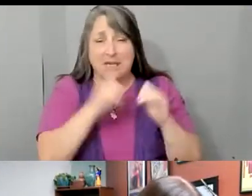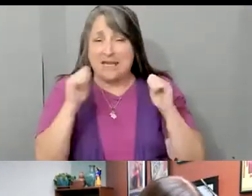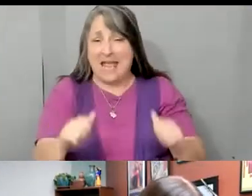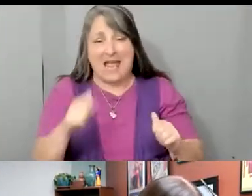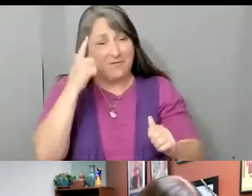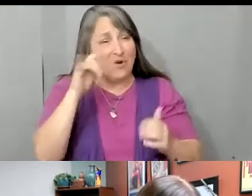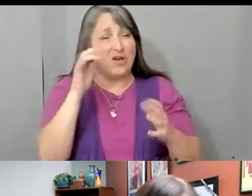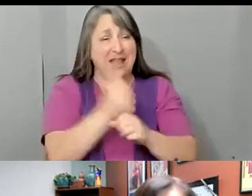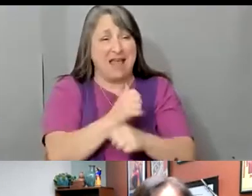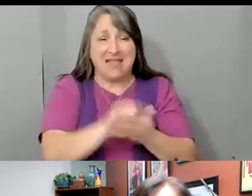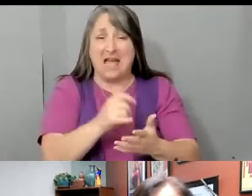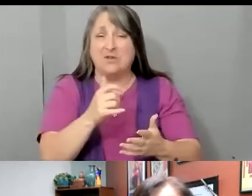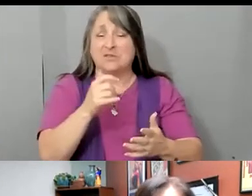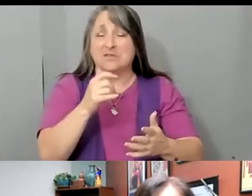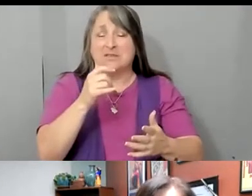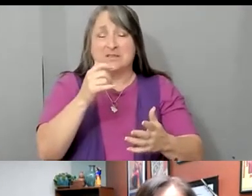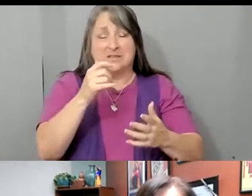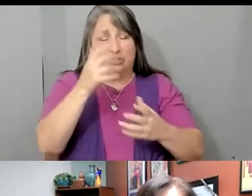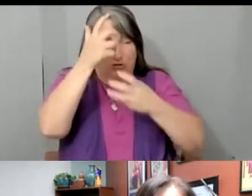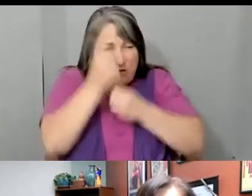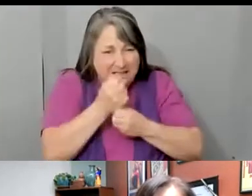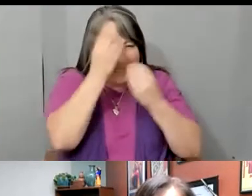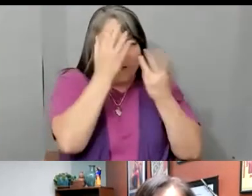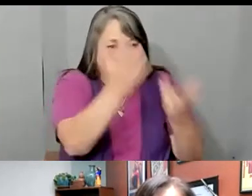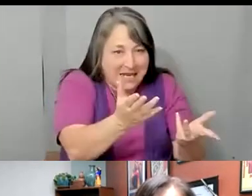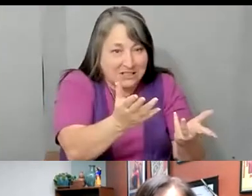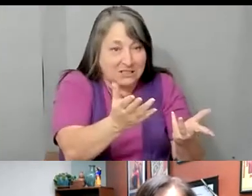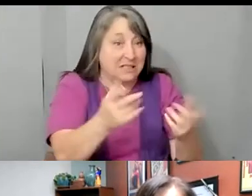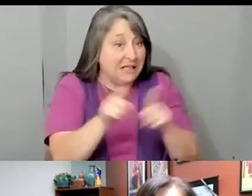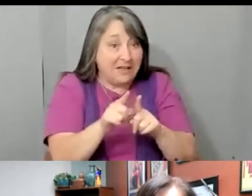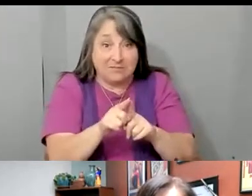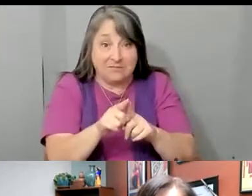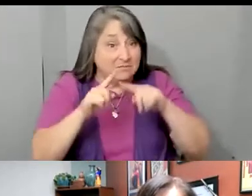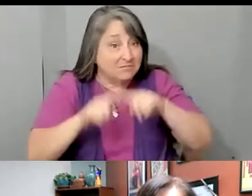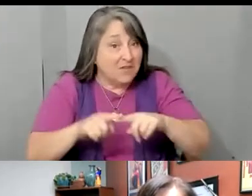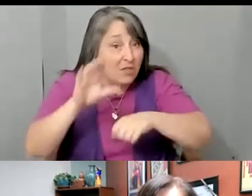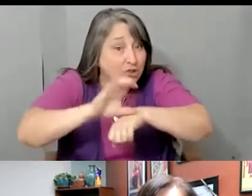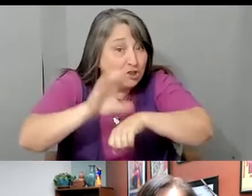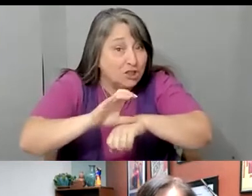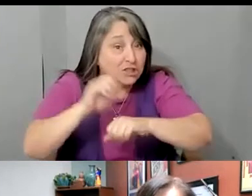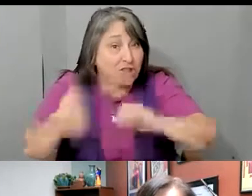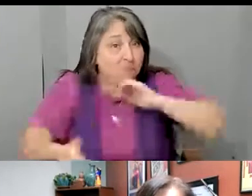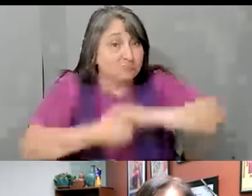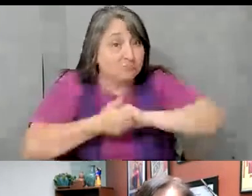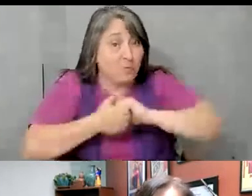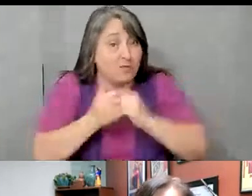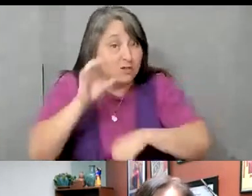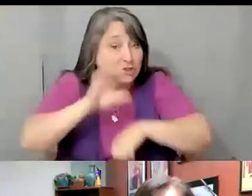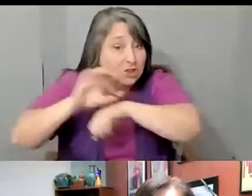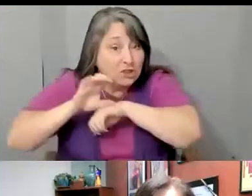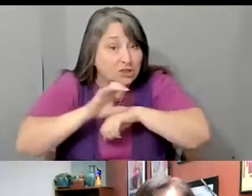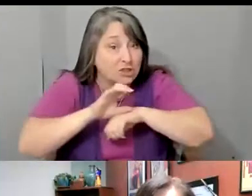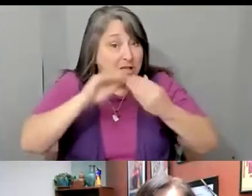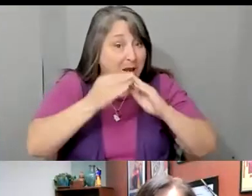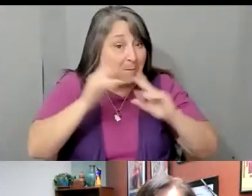our community. You know, we even have to look towards the church as well and how we can collaborate with them, considering the number of folks who